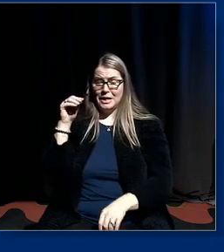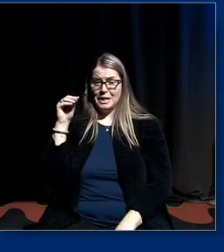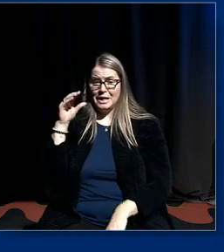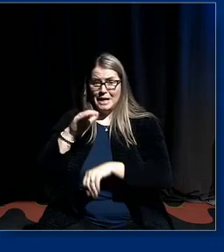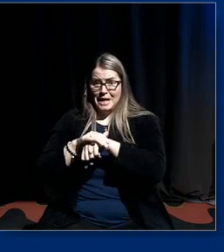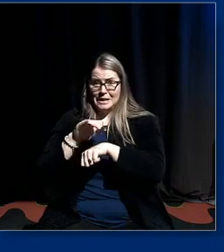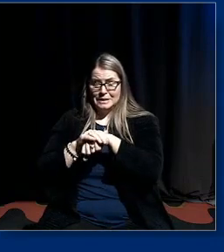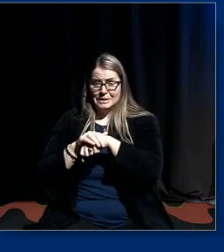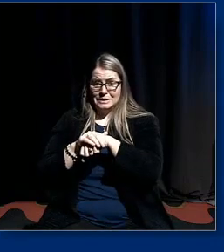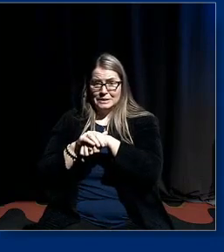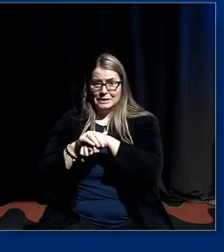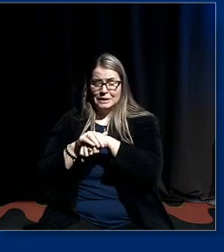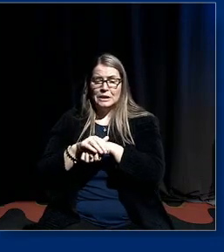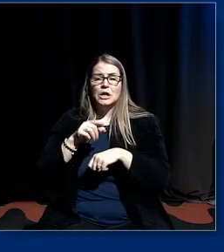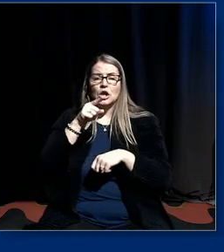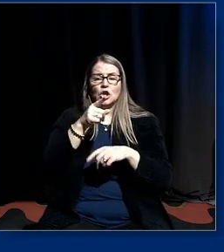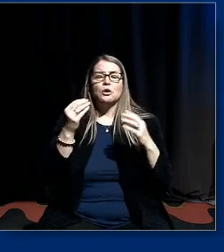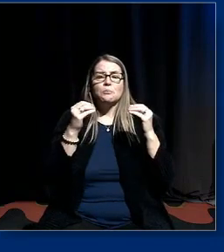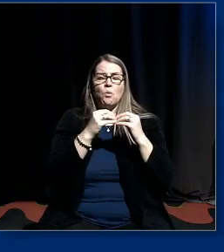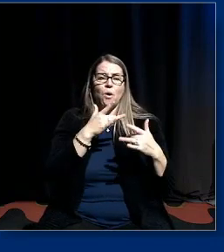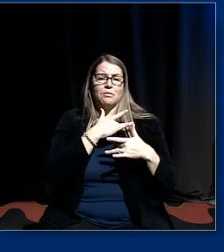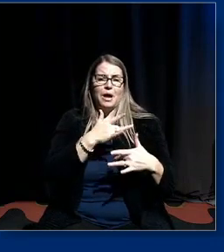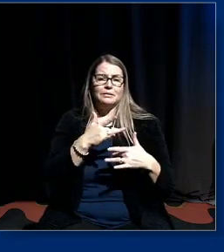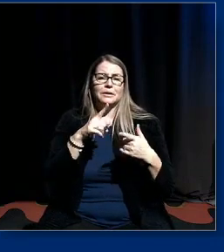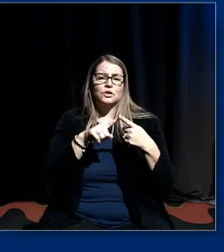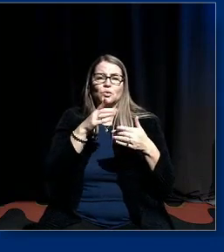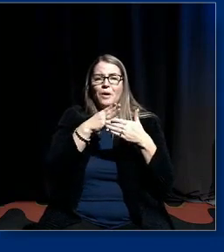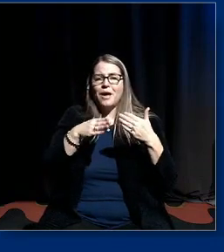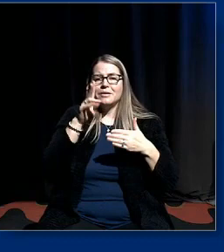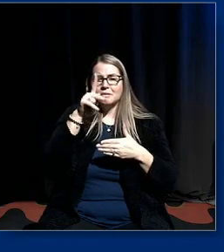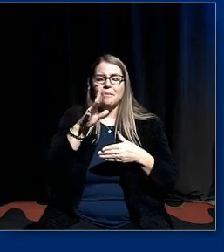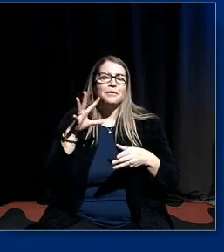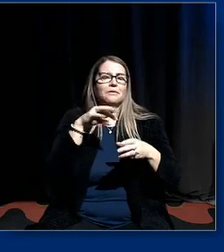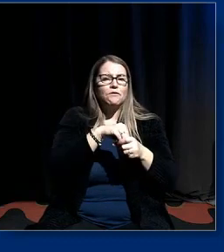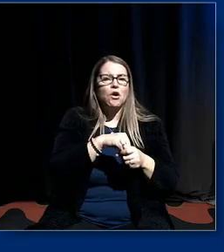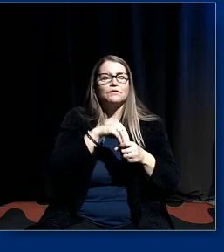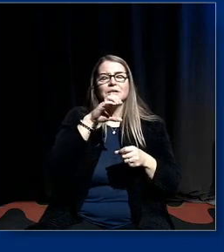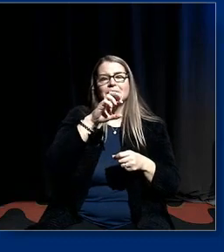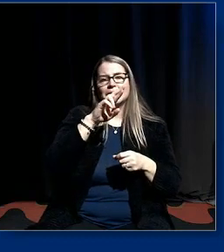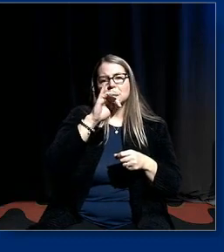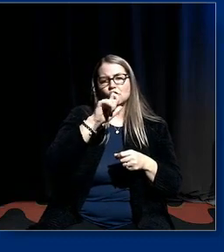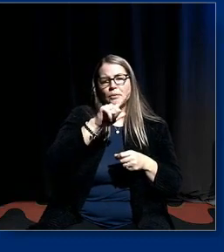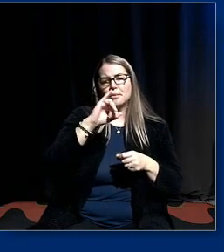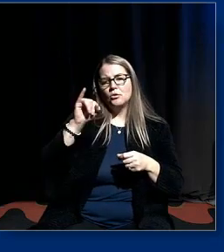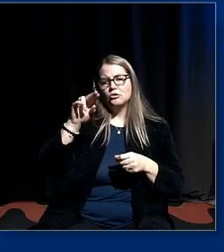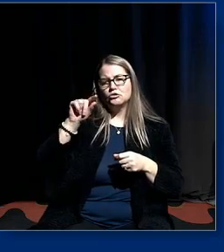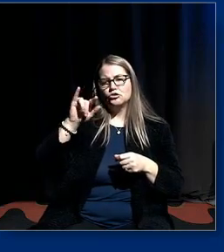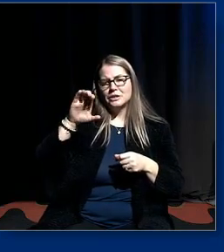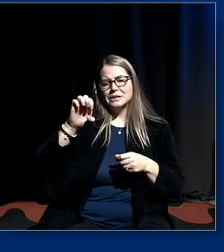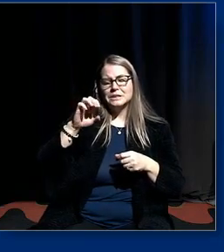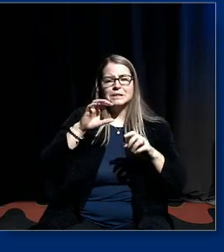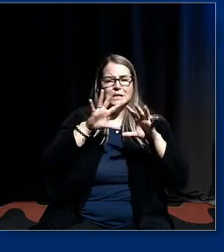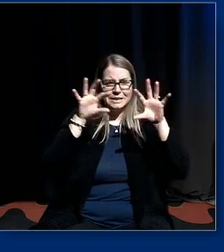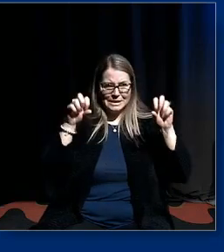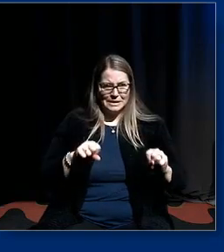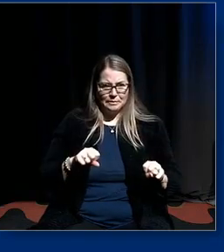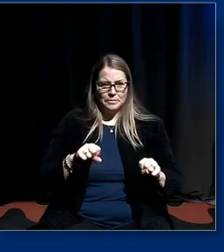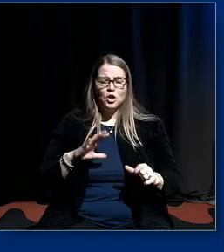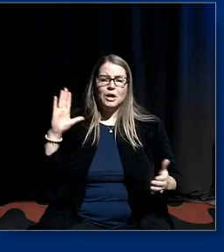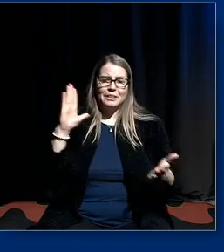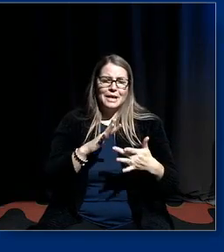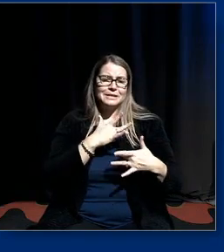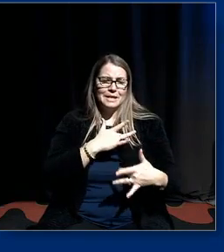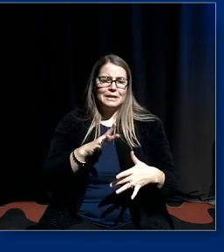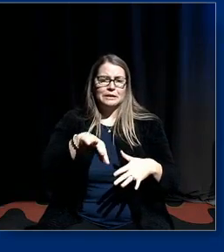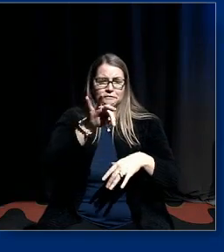full-time education you're much more likely to wind up involved um in the criminal justice system you're much much less likely to have a